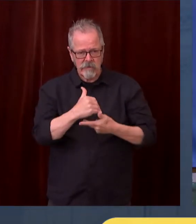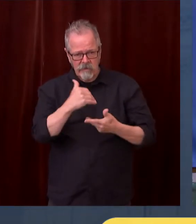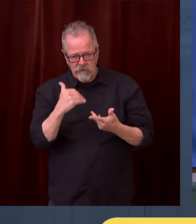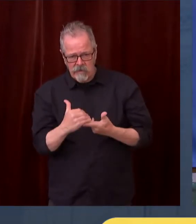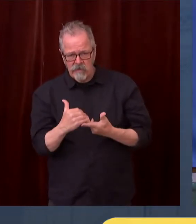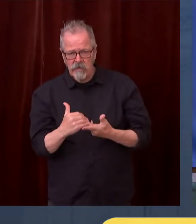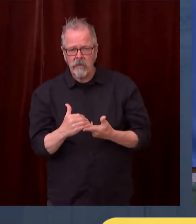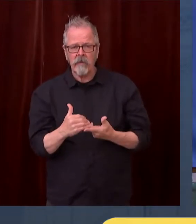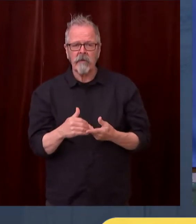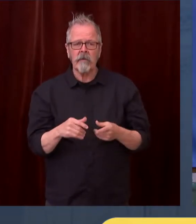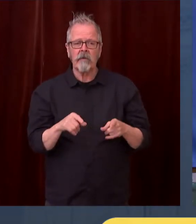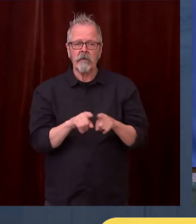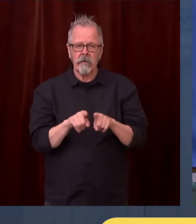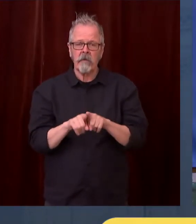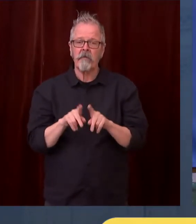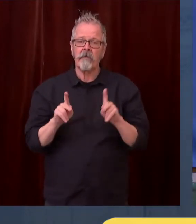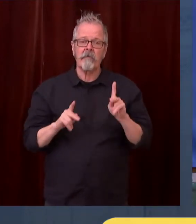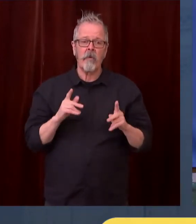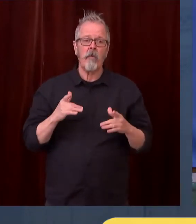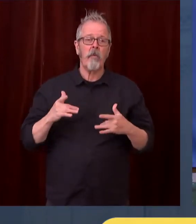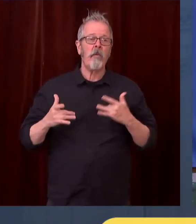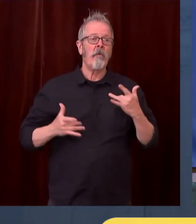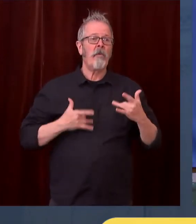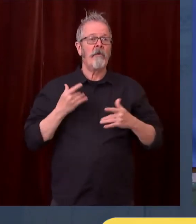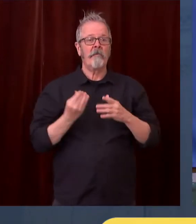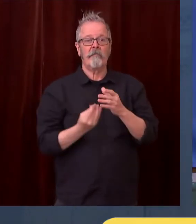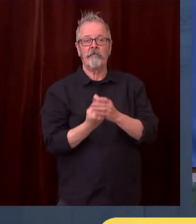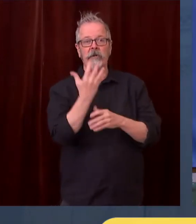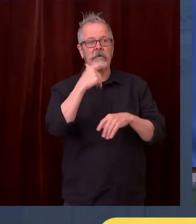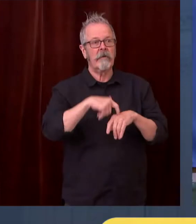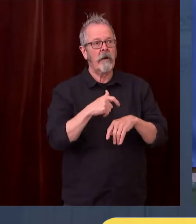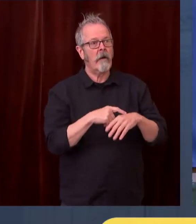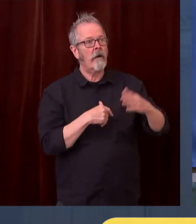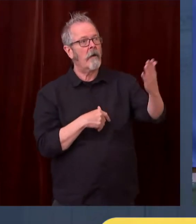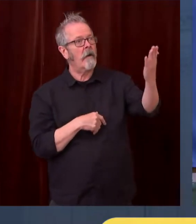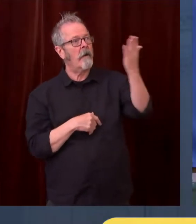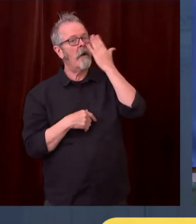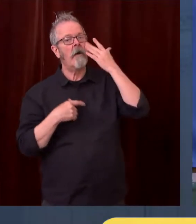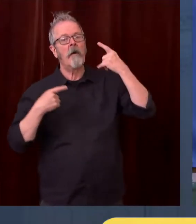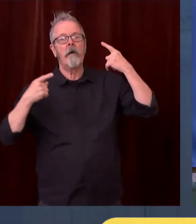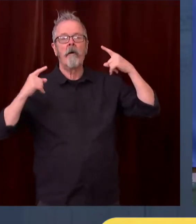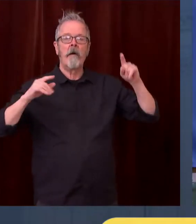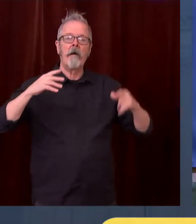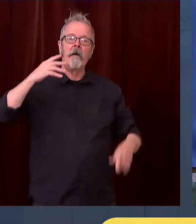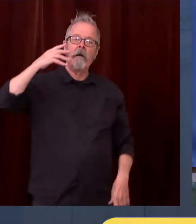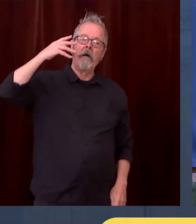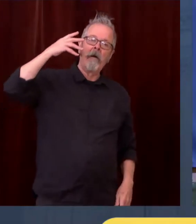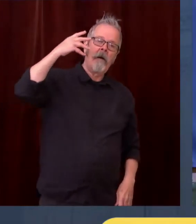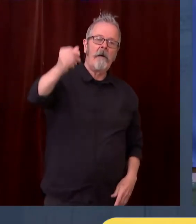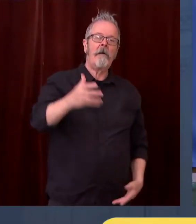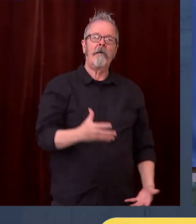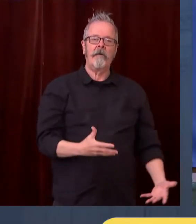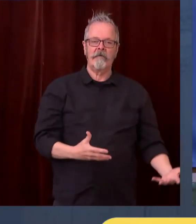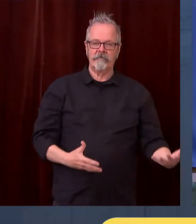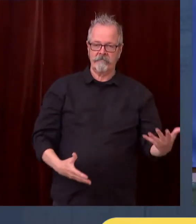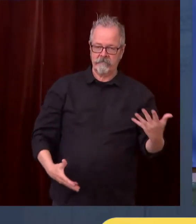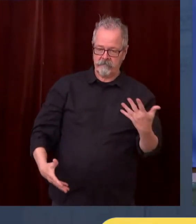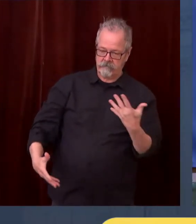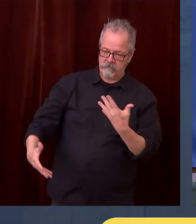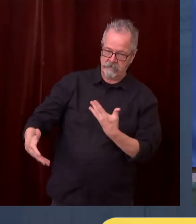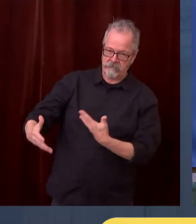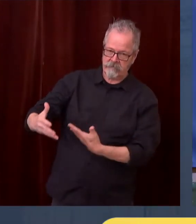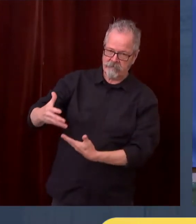folks that aren't wearing a mask, the more folks that aren't socially distancing, the more karaoke parties we have,